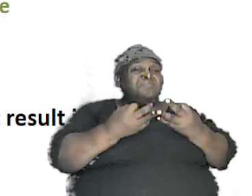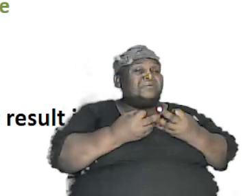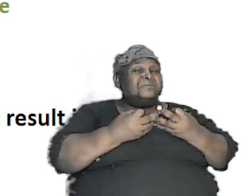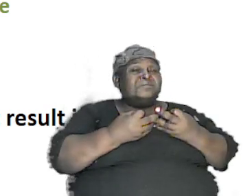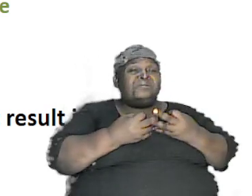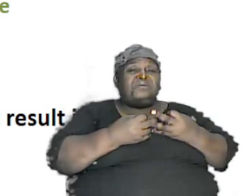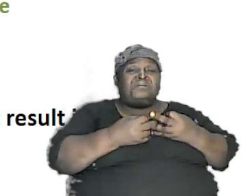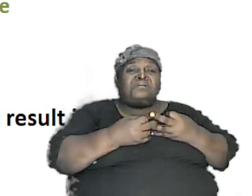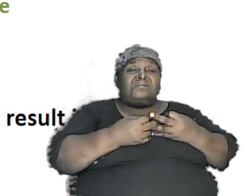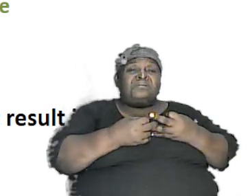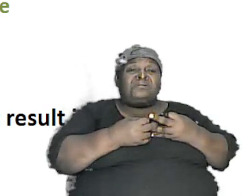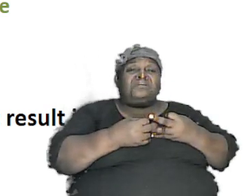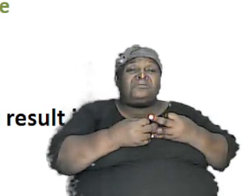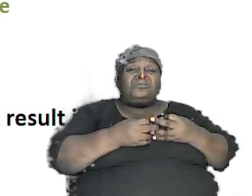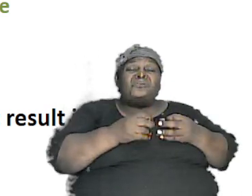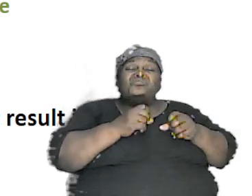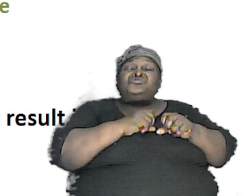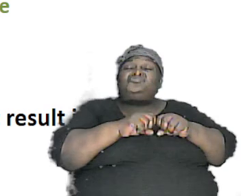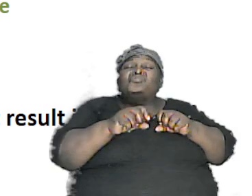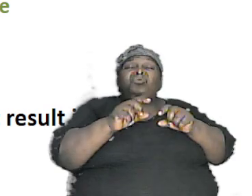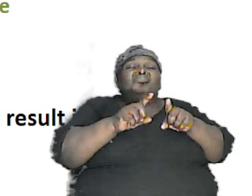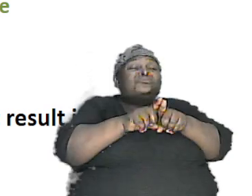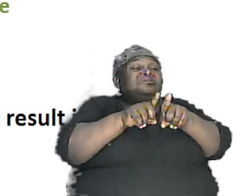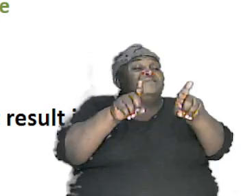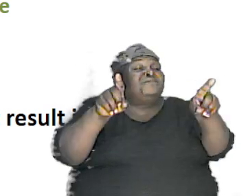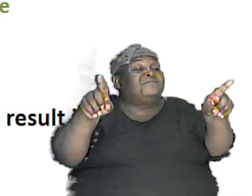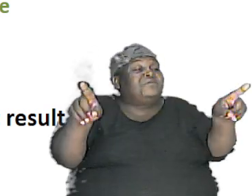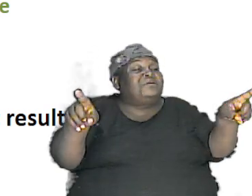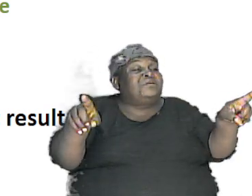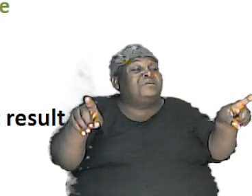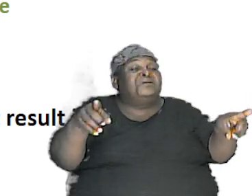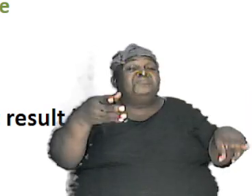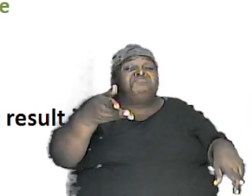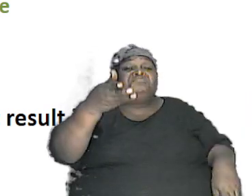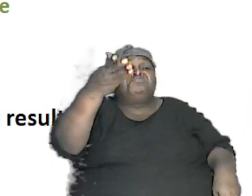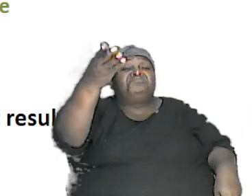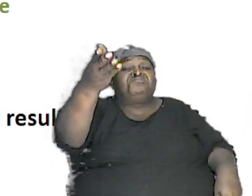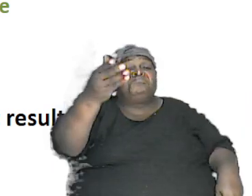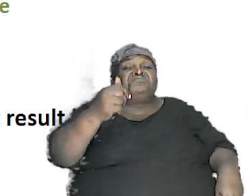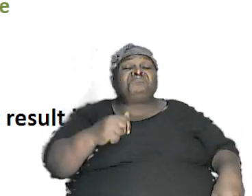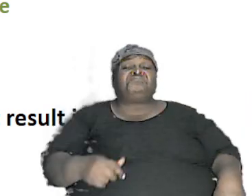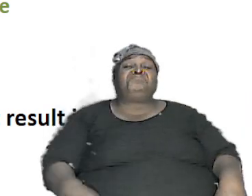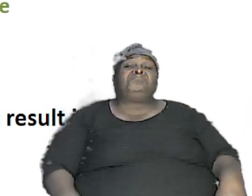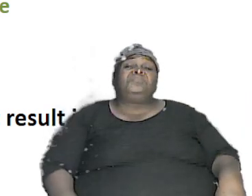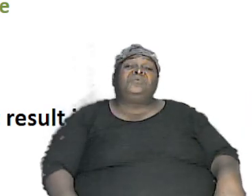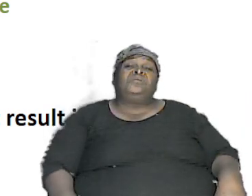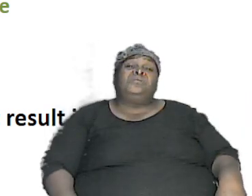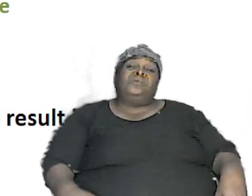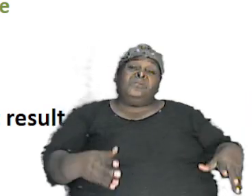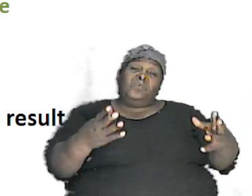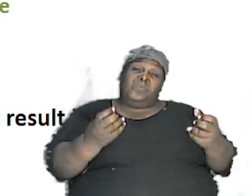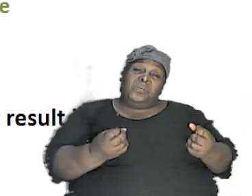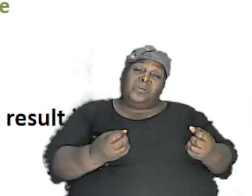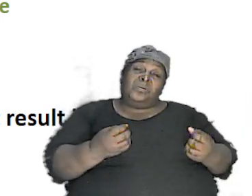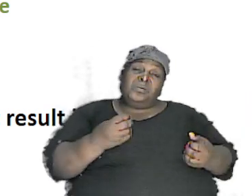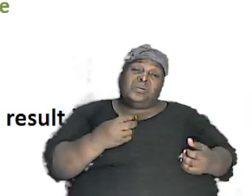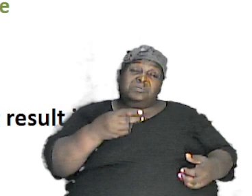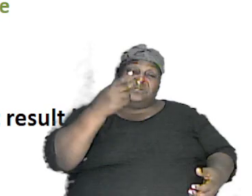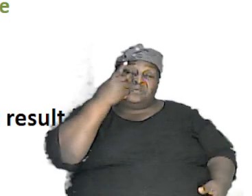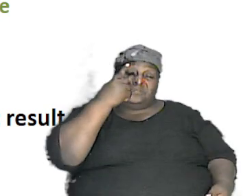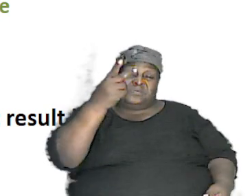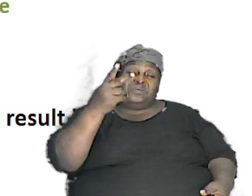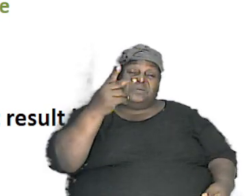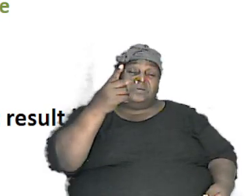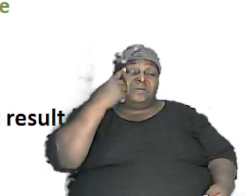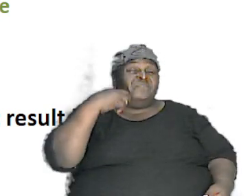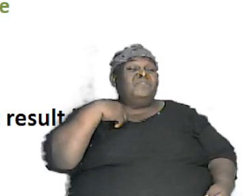yet they are so different in their looks and I wanted to present this to us for us to see